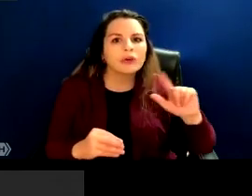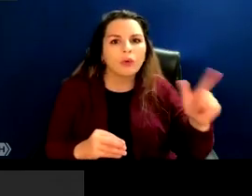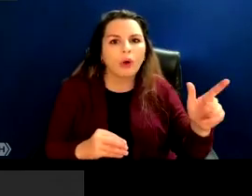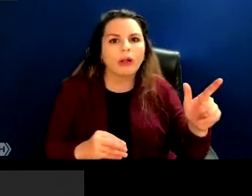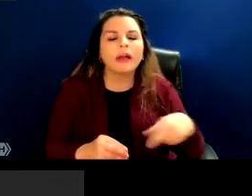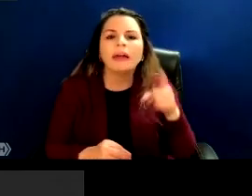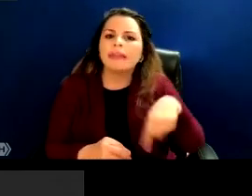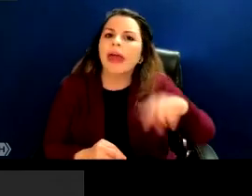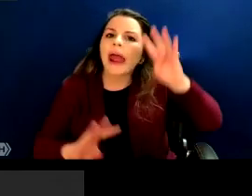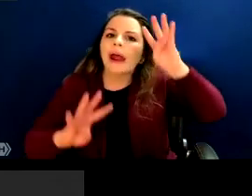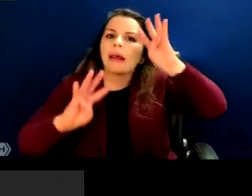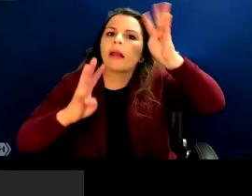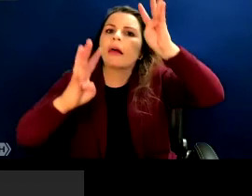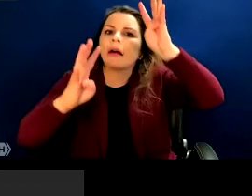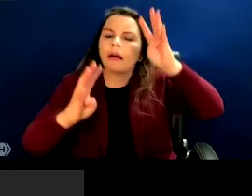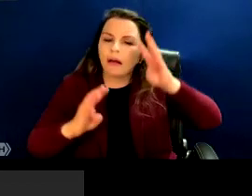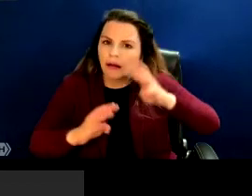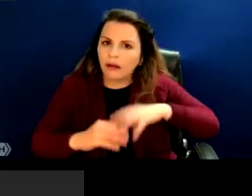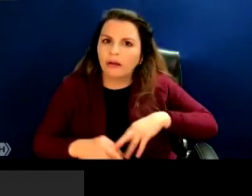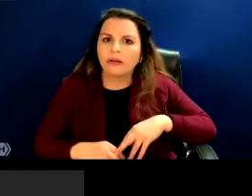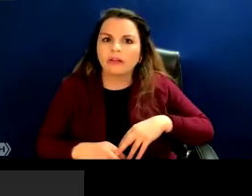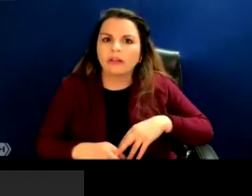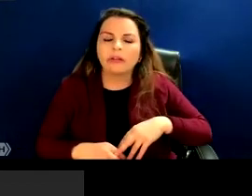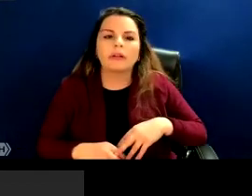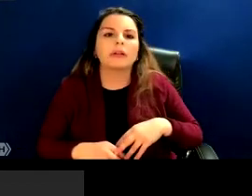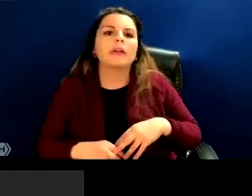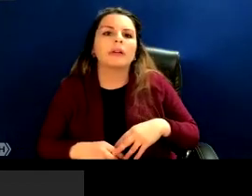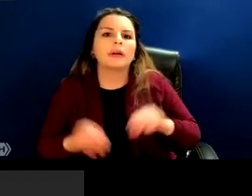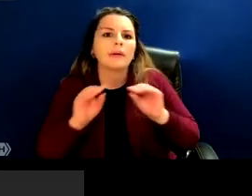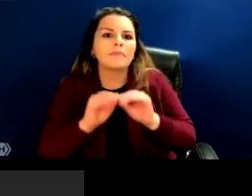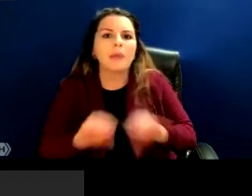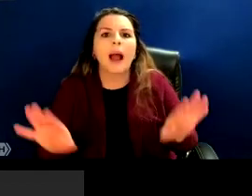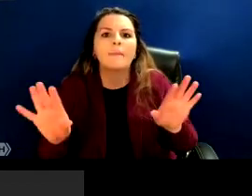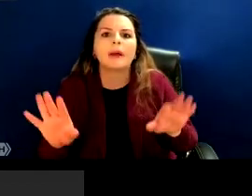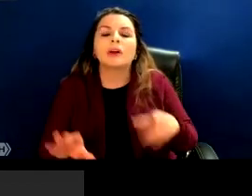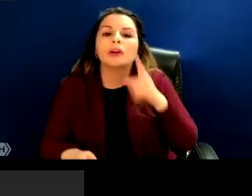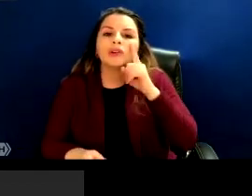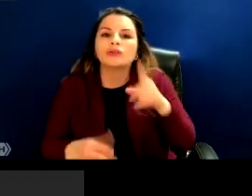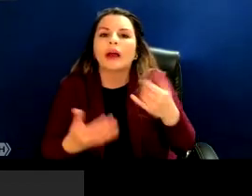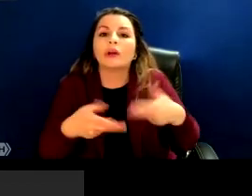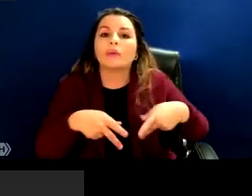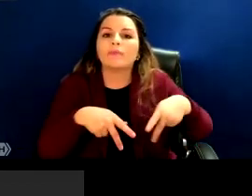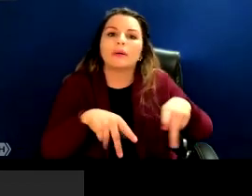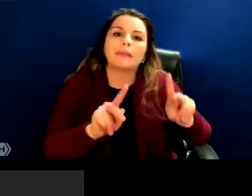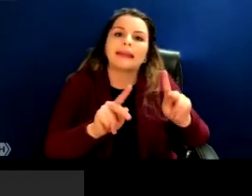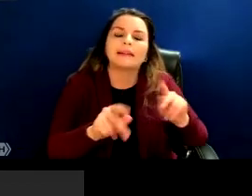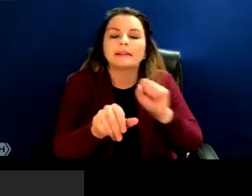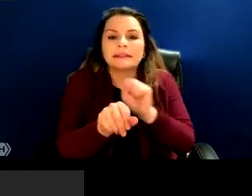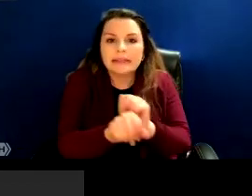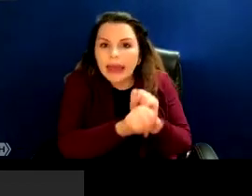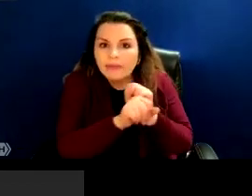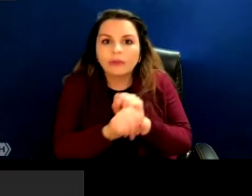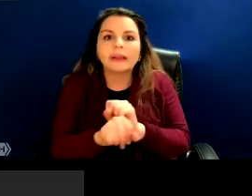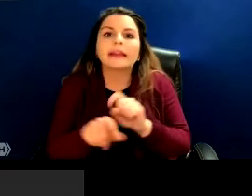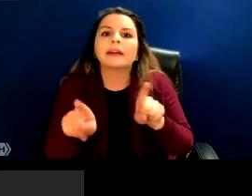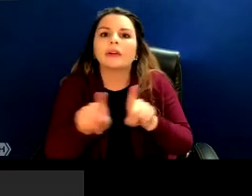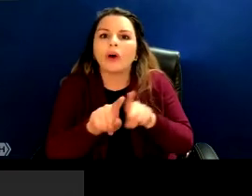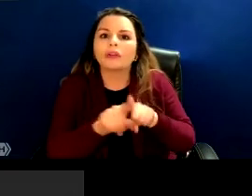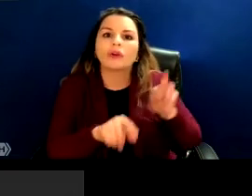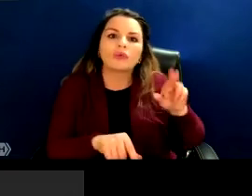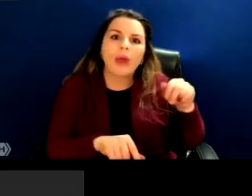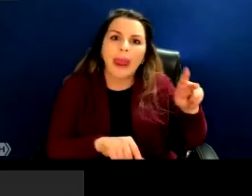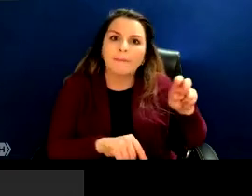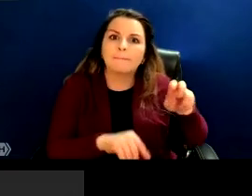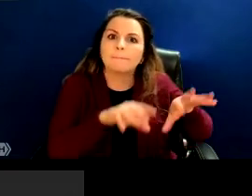to be invented and produced and circulated to justify the enslavement and the reproduction of the enslaved labor